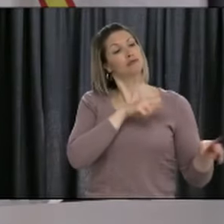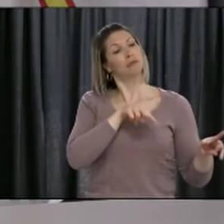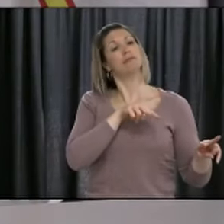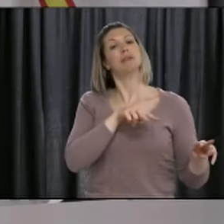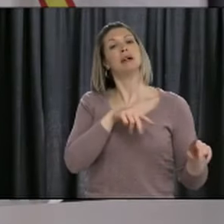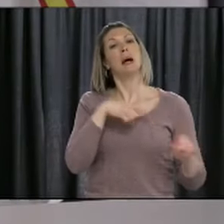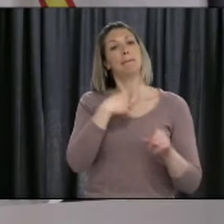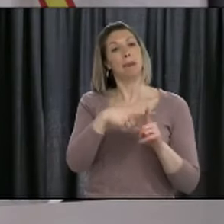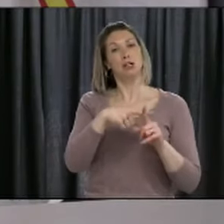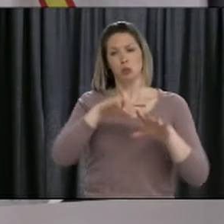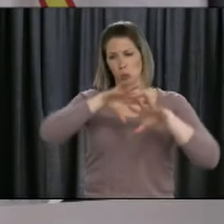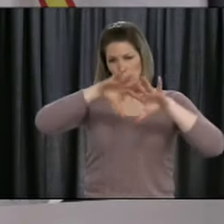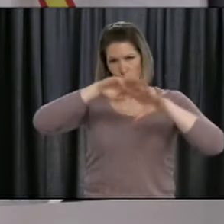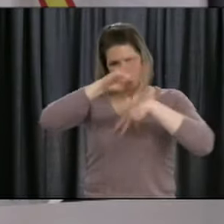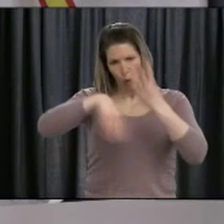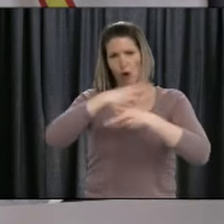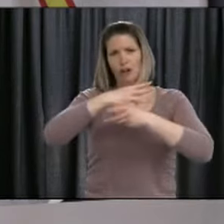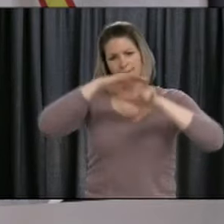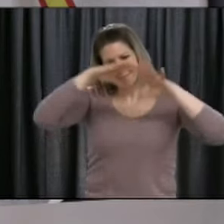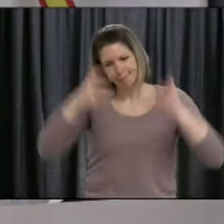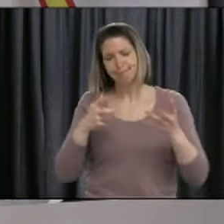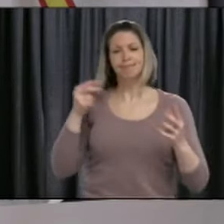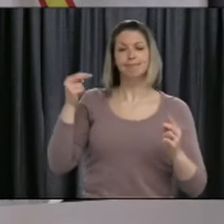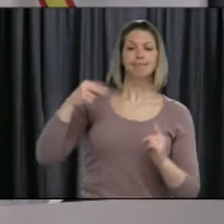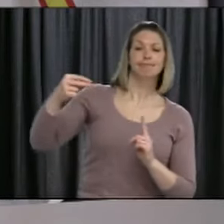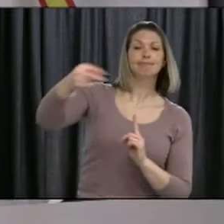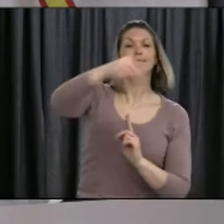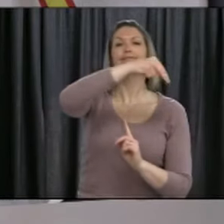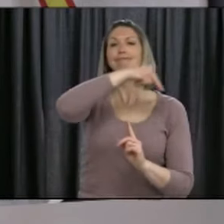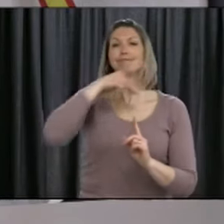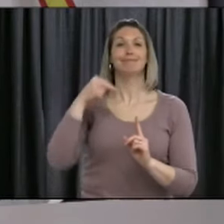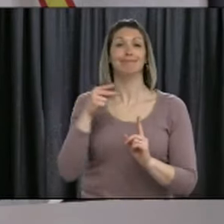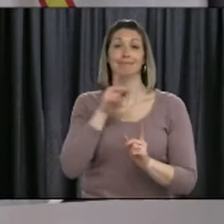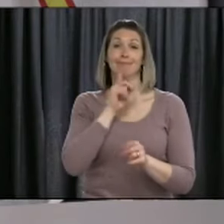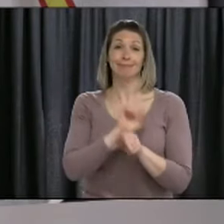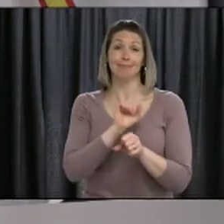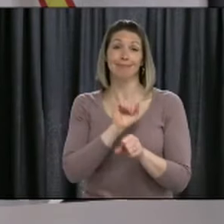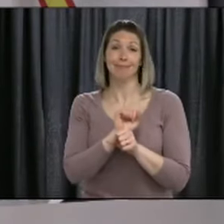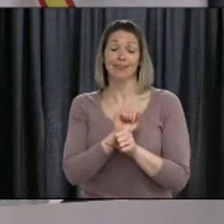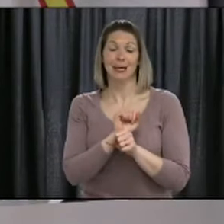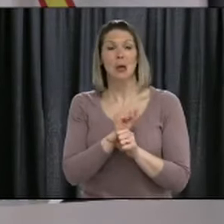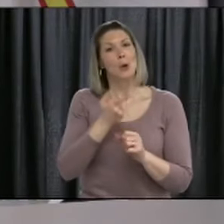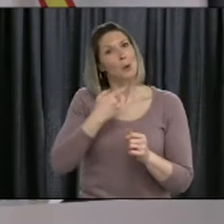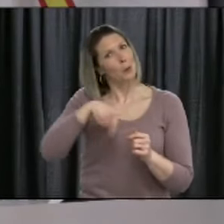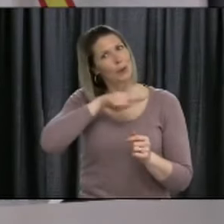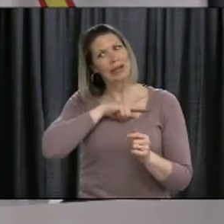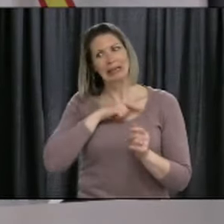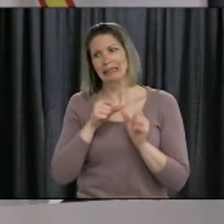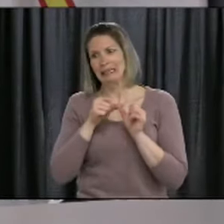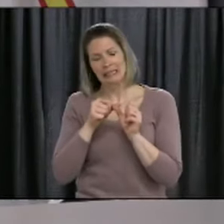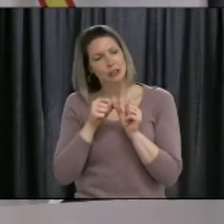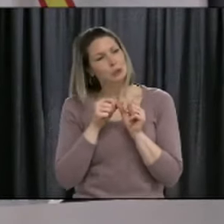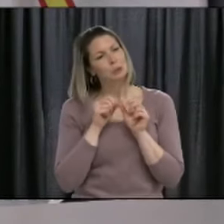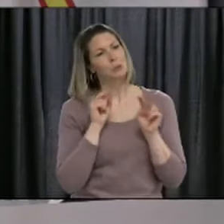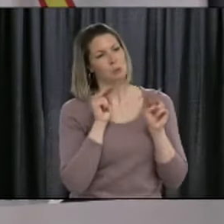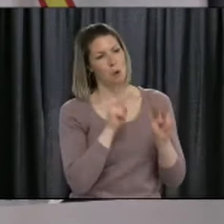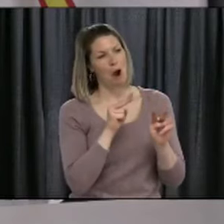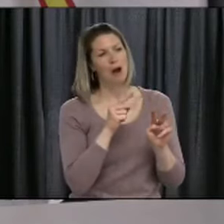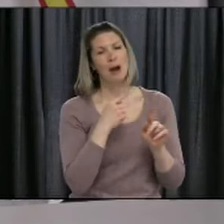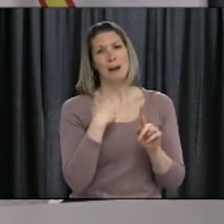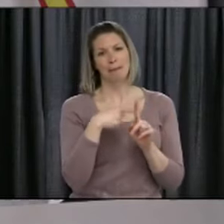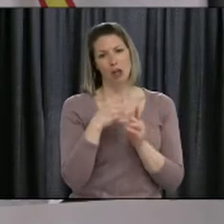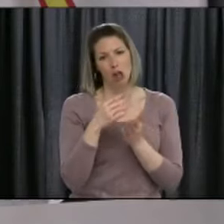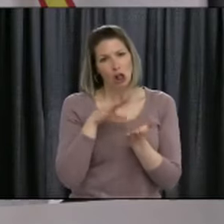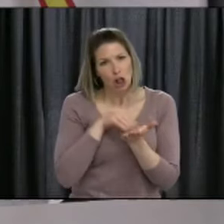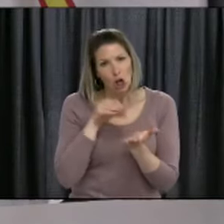just slowly opening up now, so we're still learning. It's an ongoing learning curve for sure, but we certainly have seen examples out of